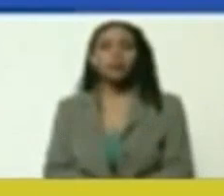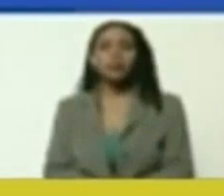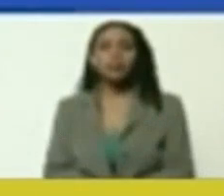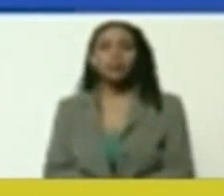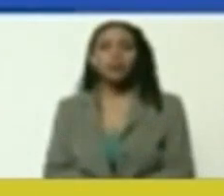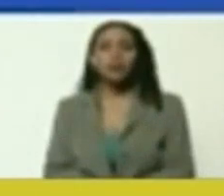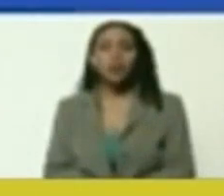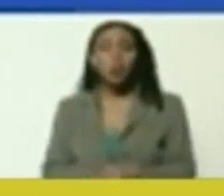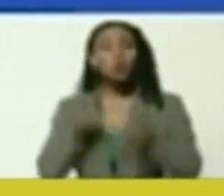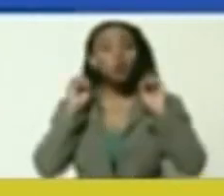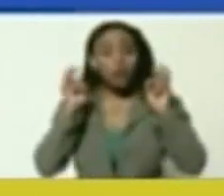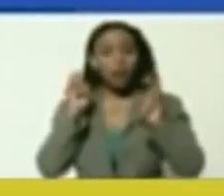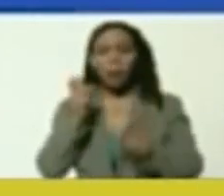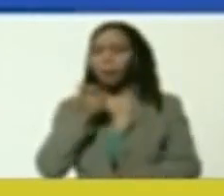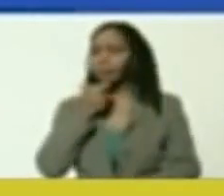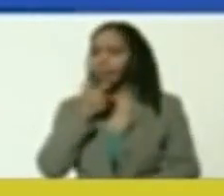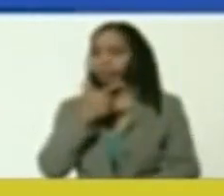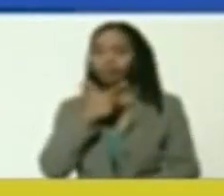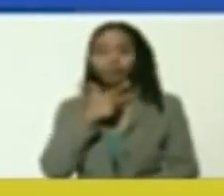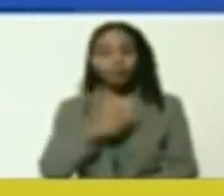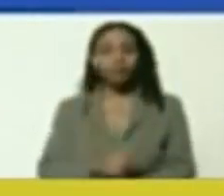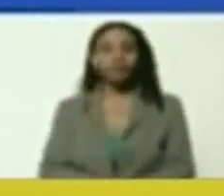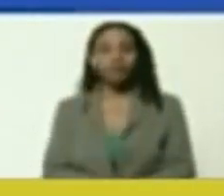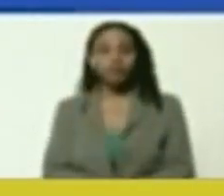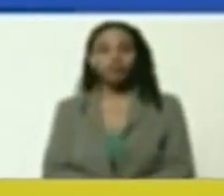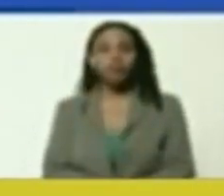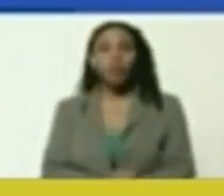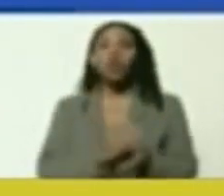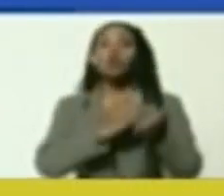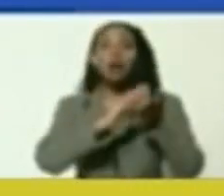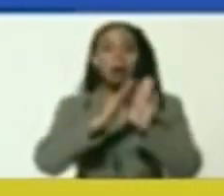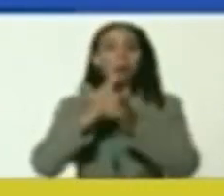common for the entire humanity. It is a beautiful concept,